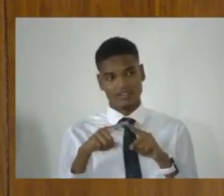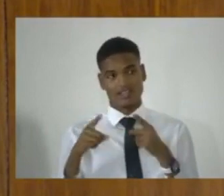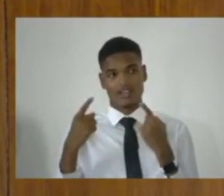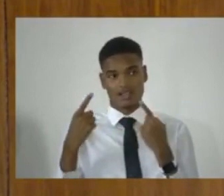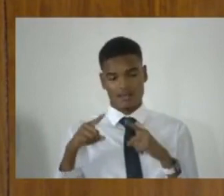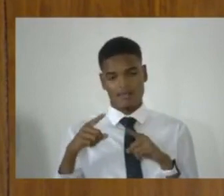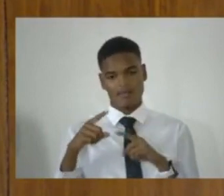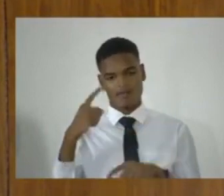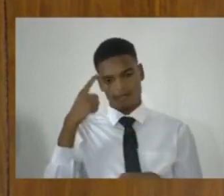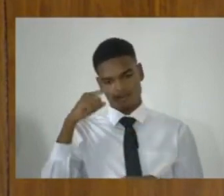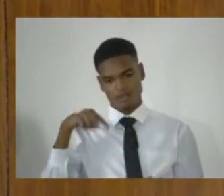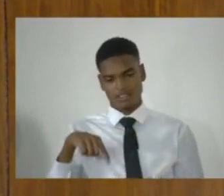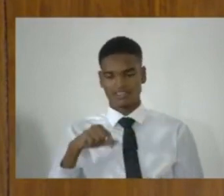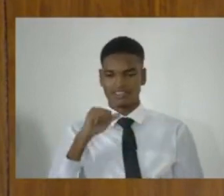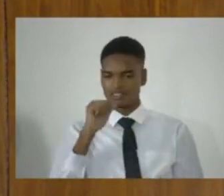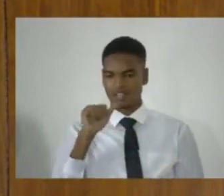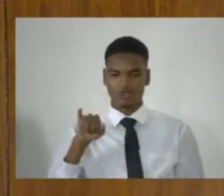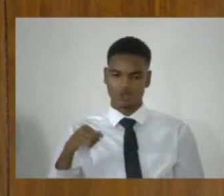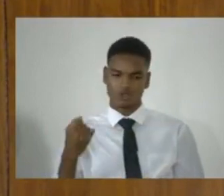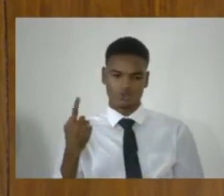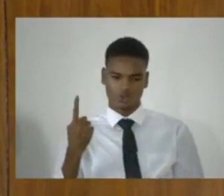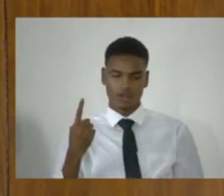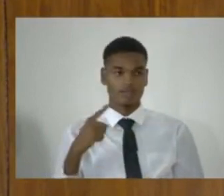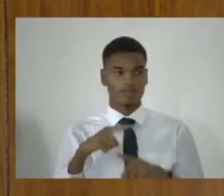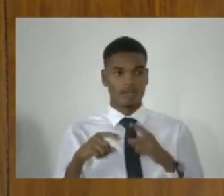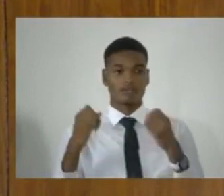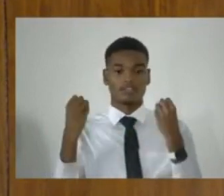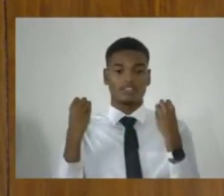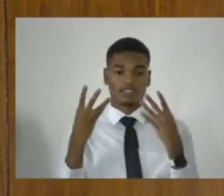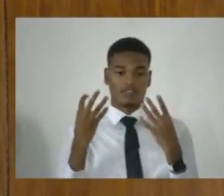Several, not just one, several.